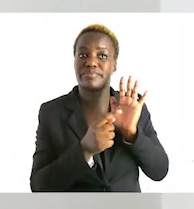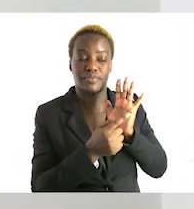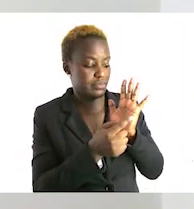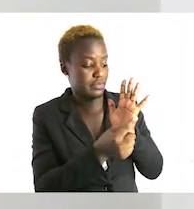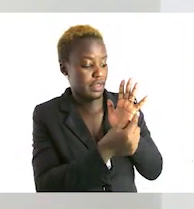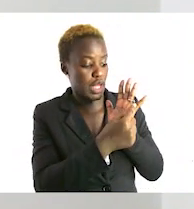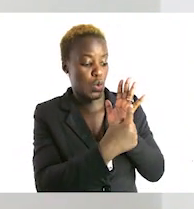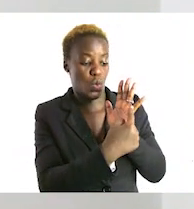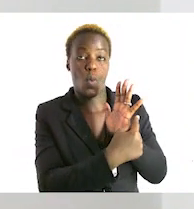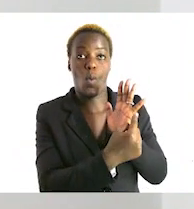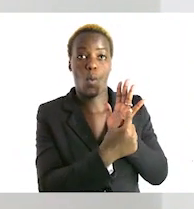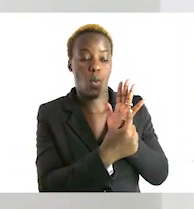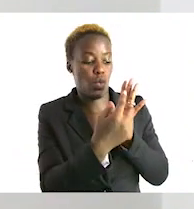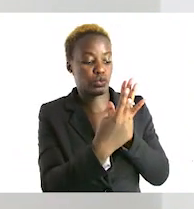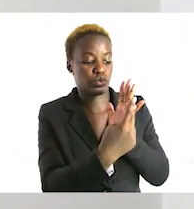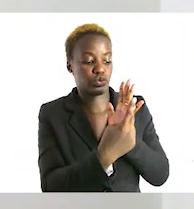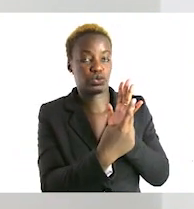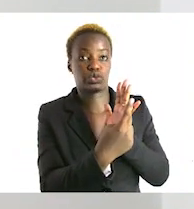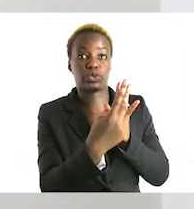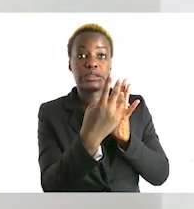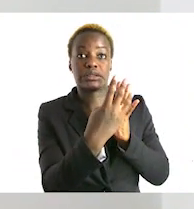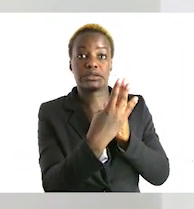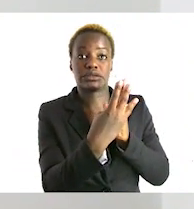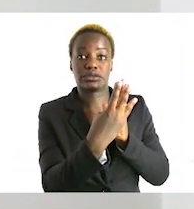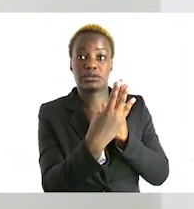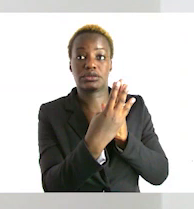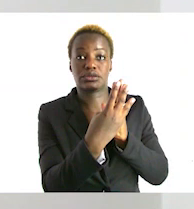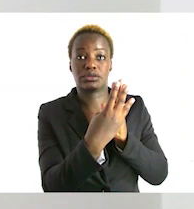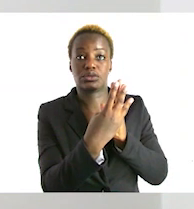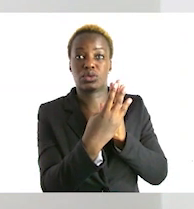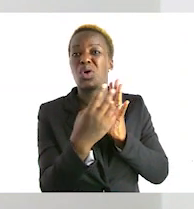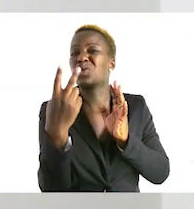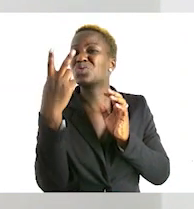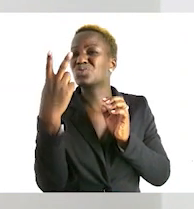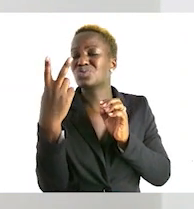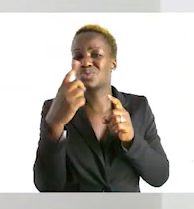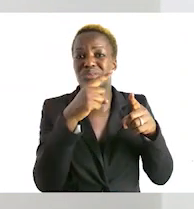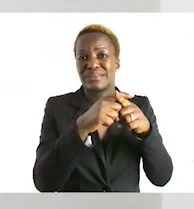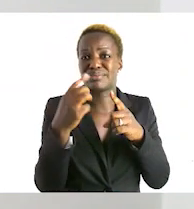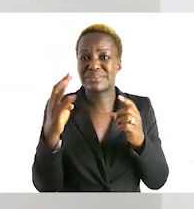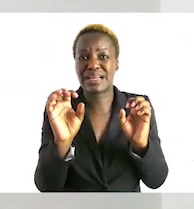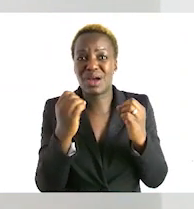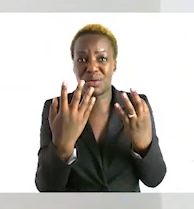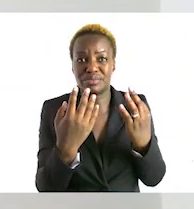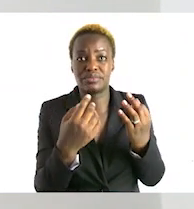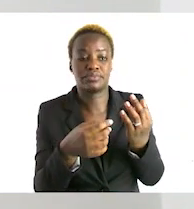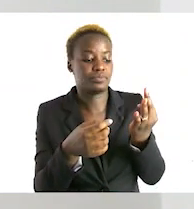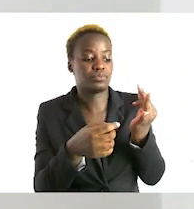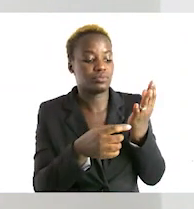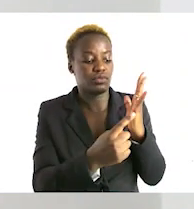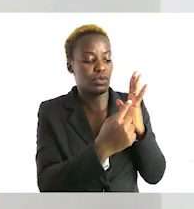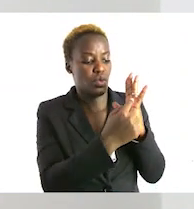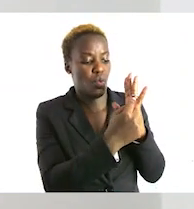one two how many will be two times three so you count your segments one